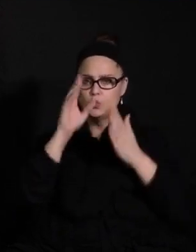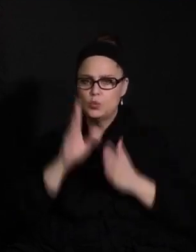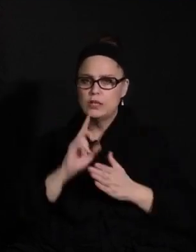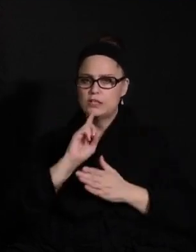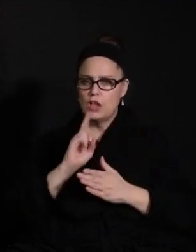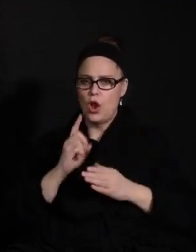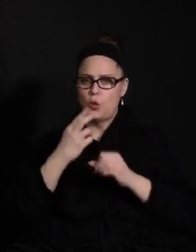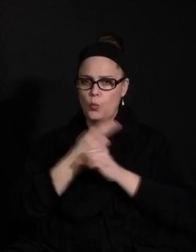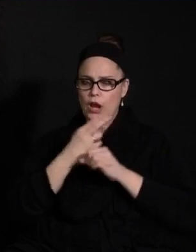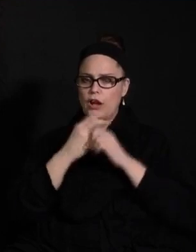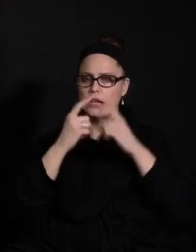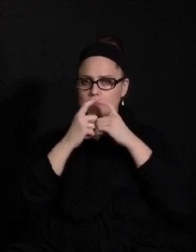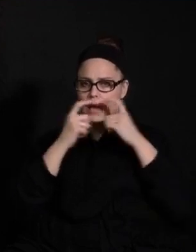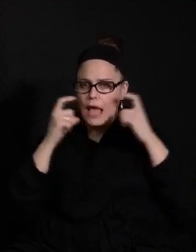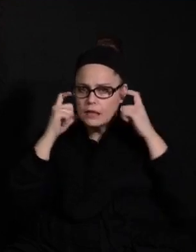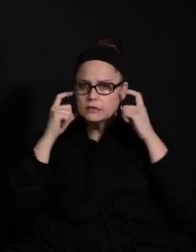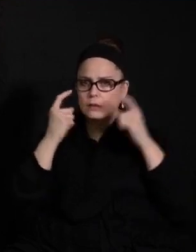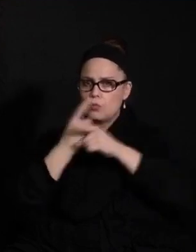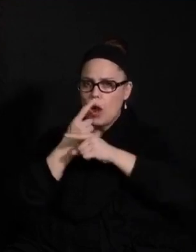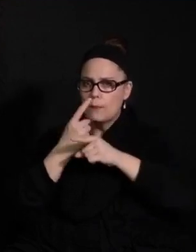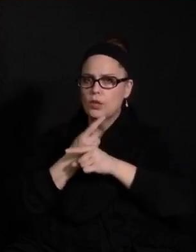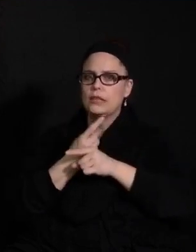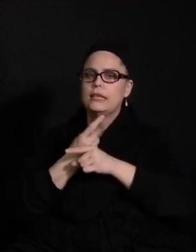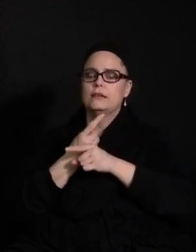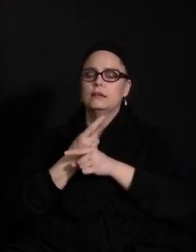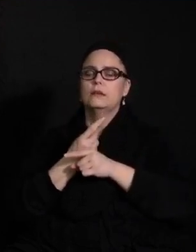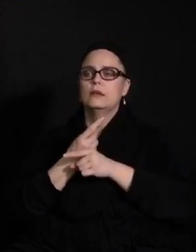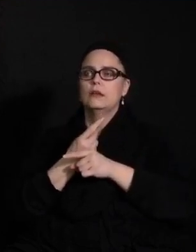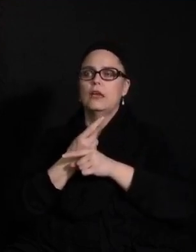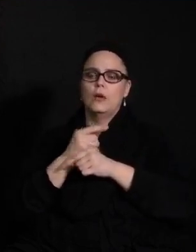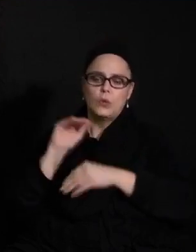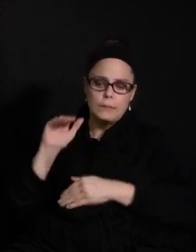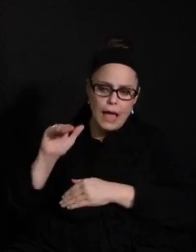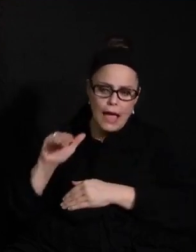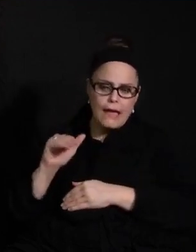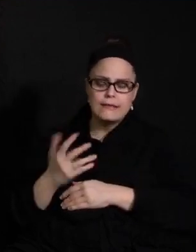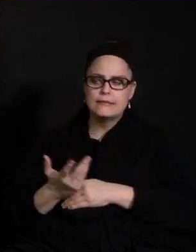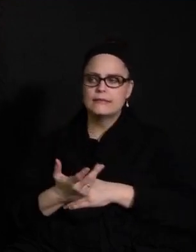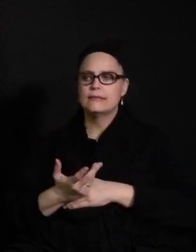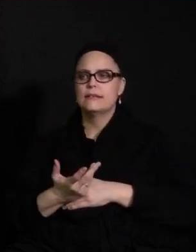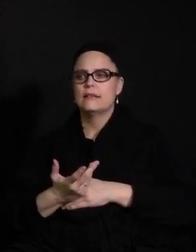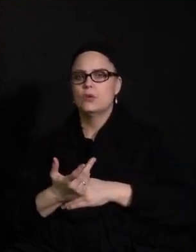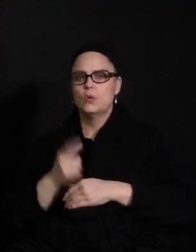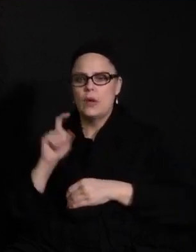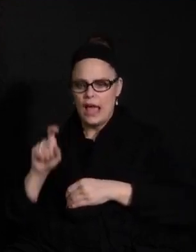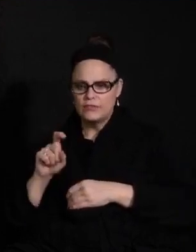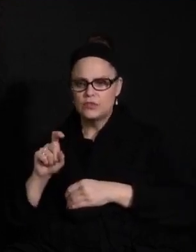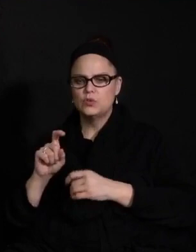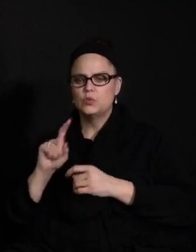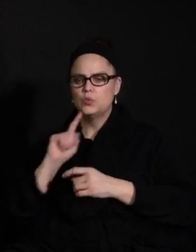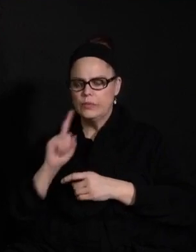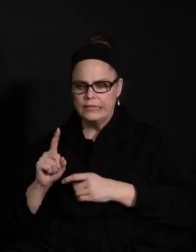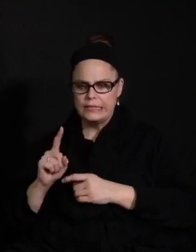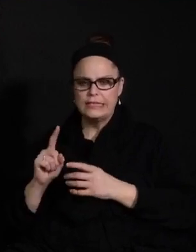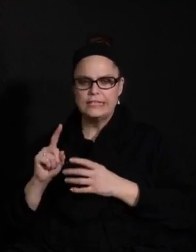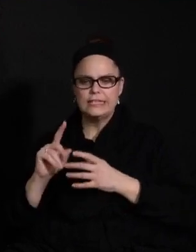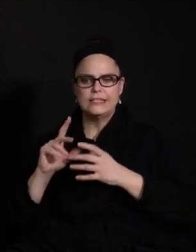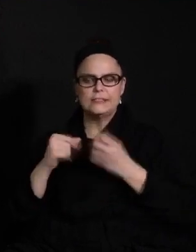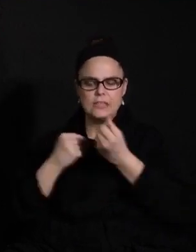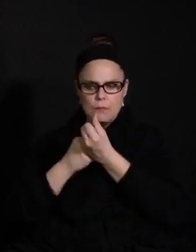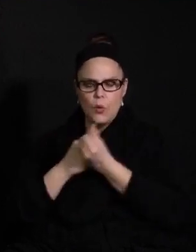Very important. We have to reinforce. We have to model. We have to remind. We have to wrap arms around that child's community,